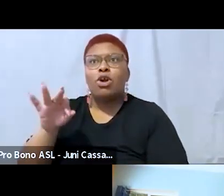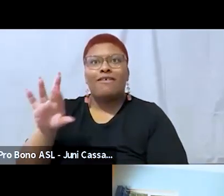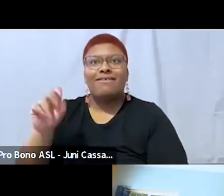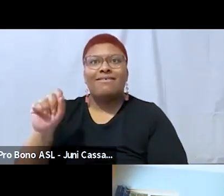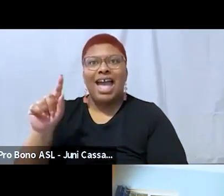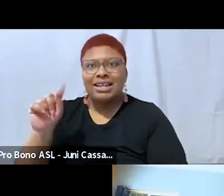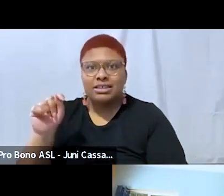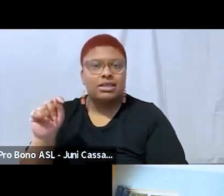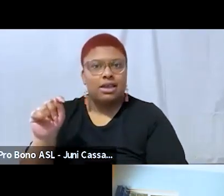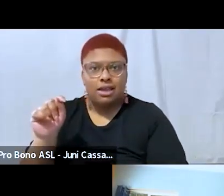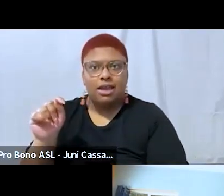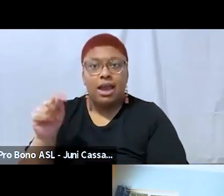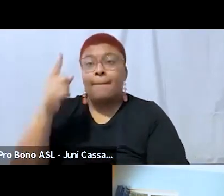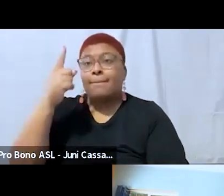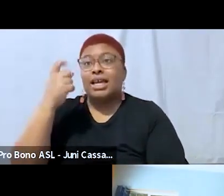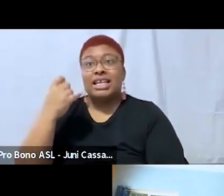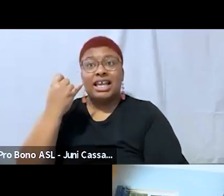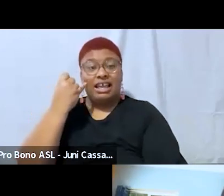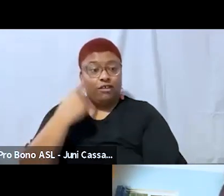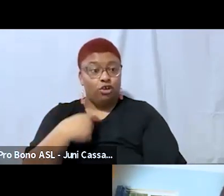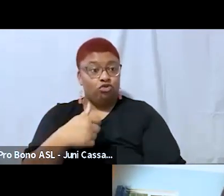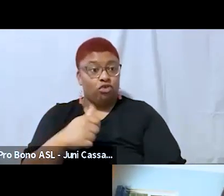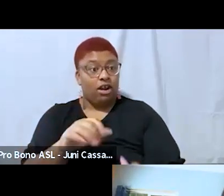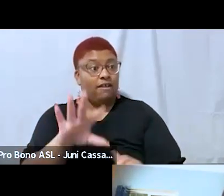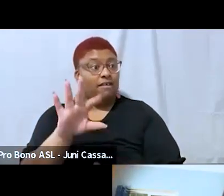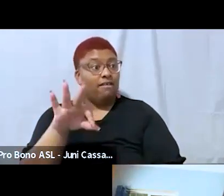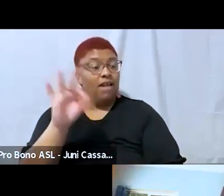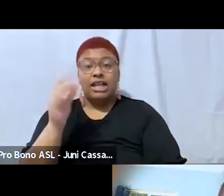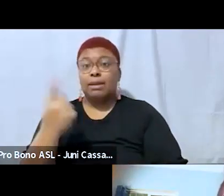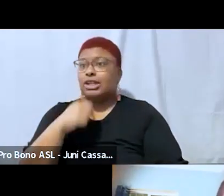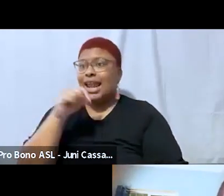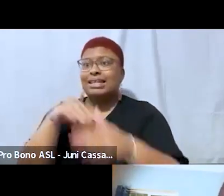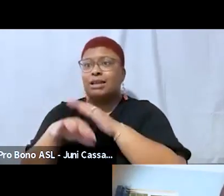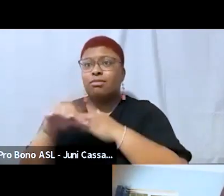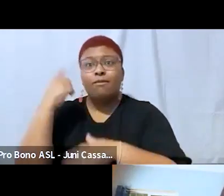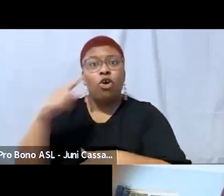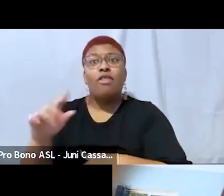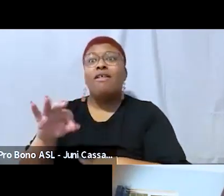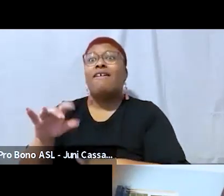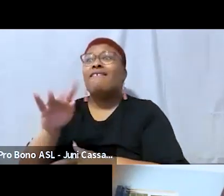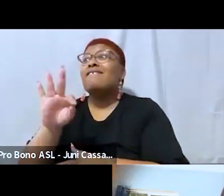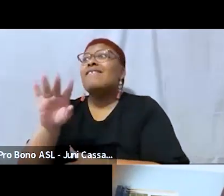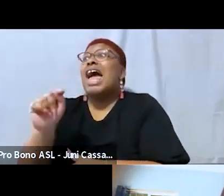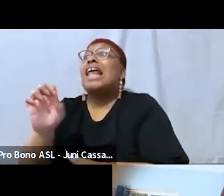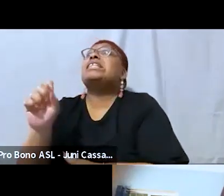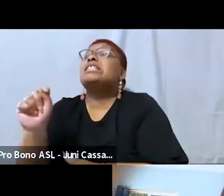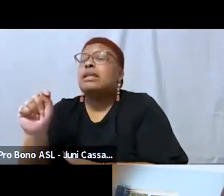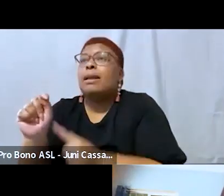you can't find stuff that's accessible for the fattest people and you're supposedly weight inclusive